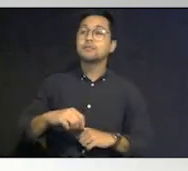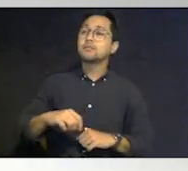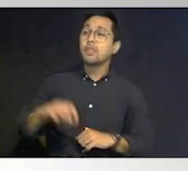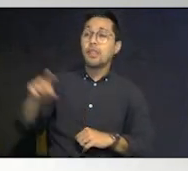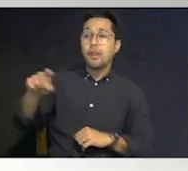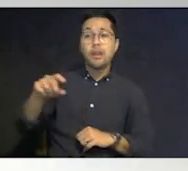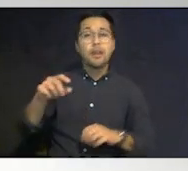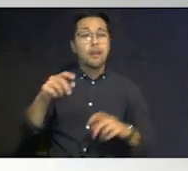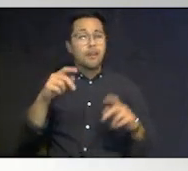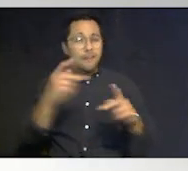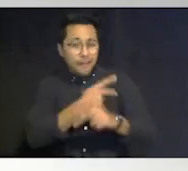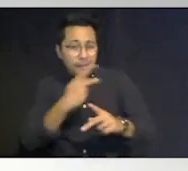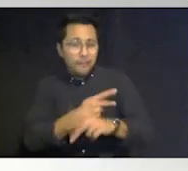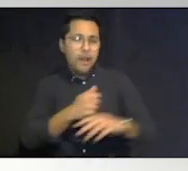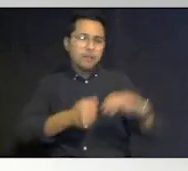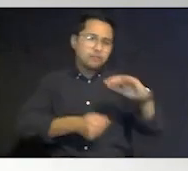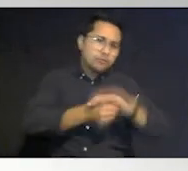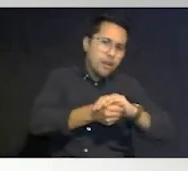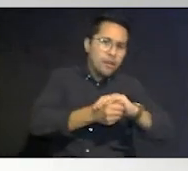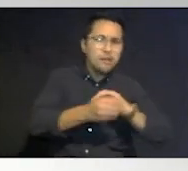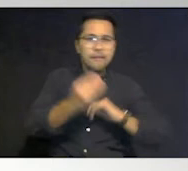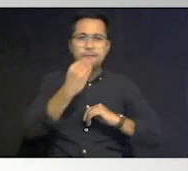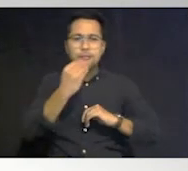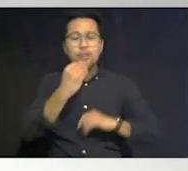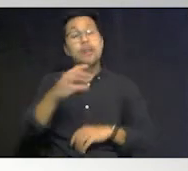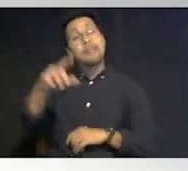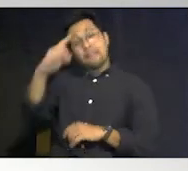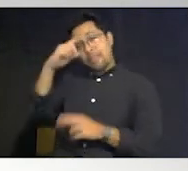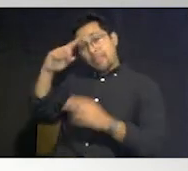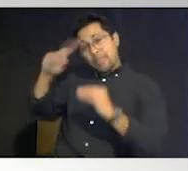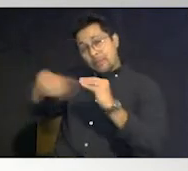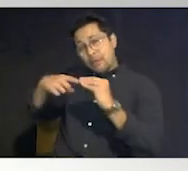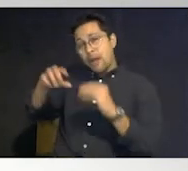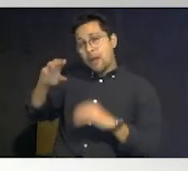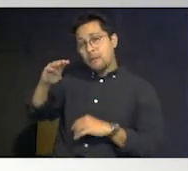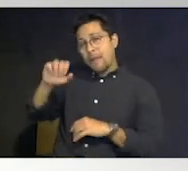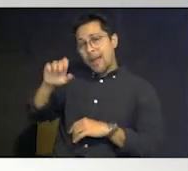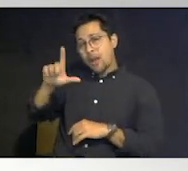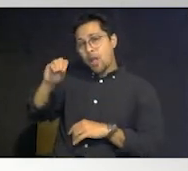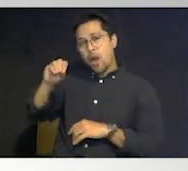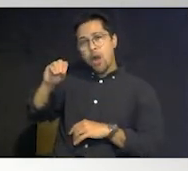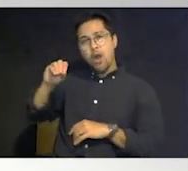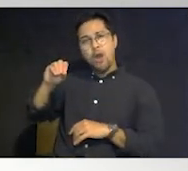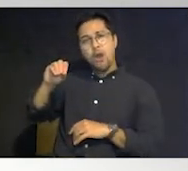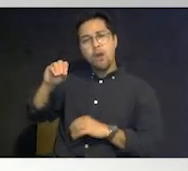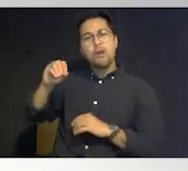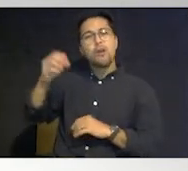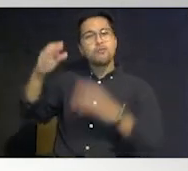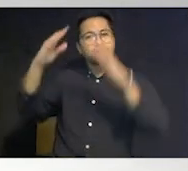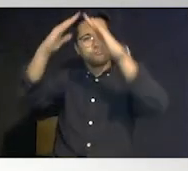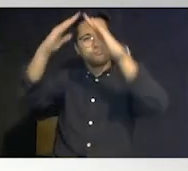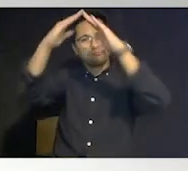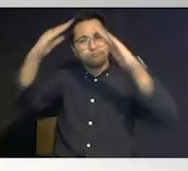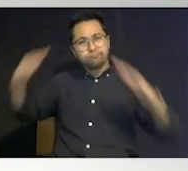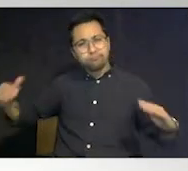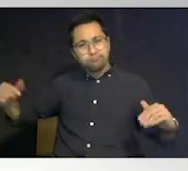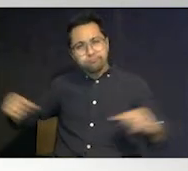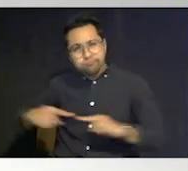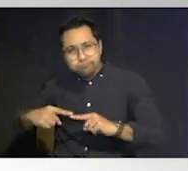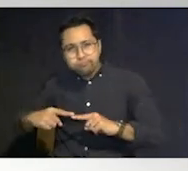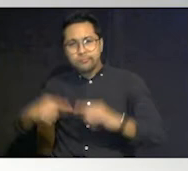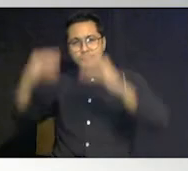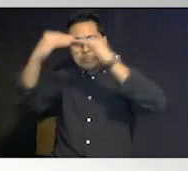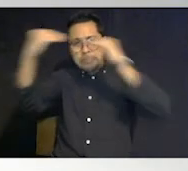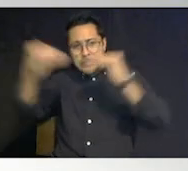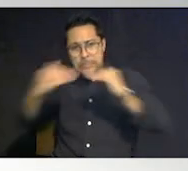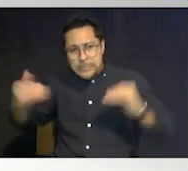sheltering and food you know if you think of maslow's hierarchy of knees triangle that bottom rung that's shelter a